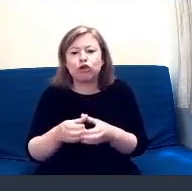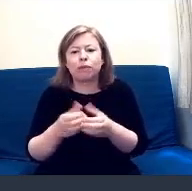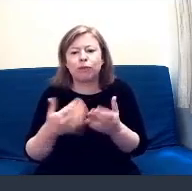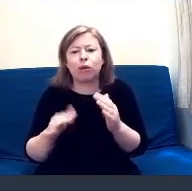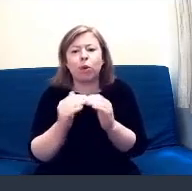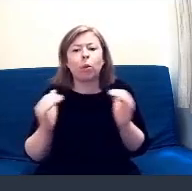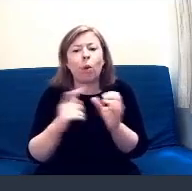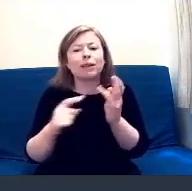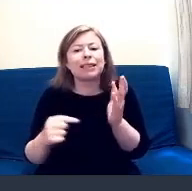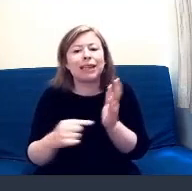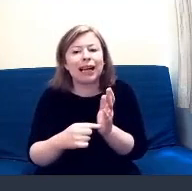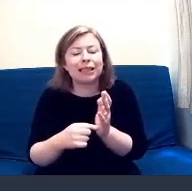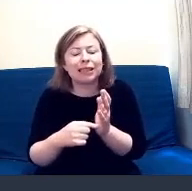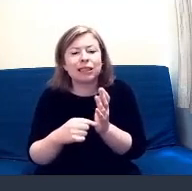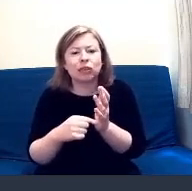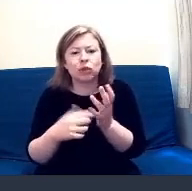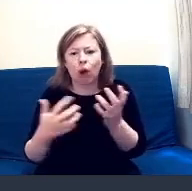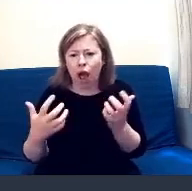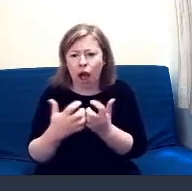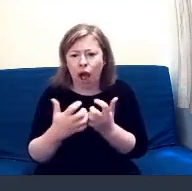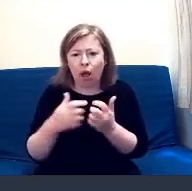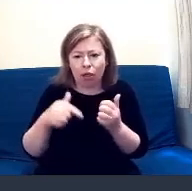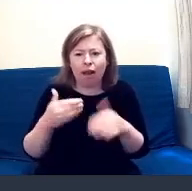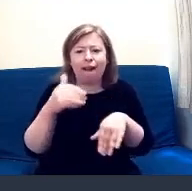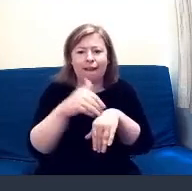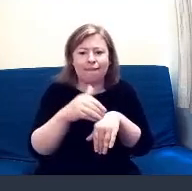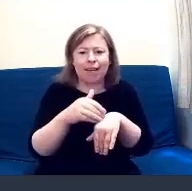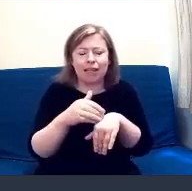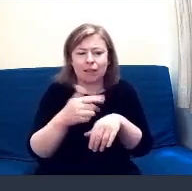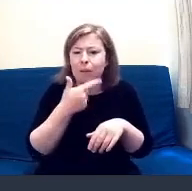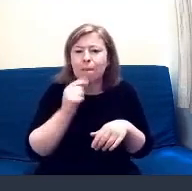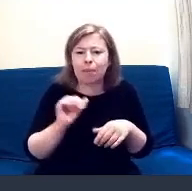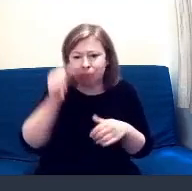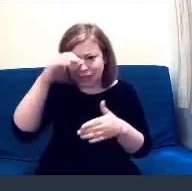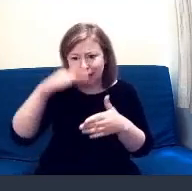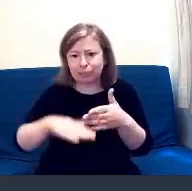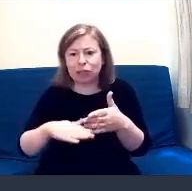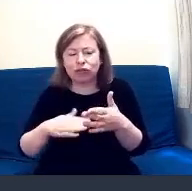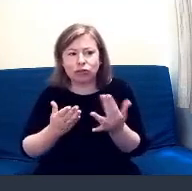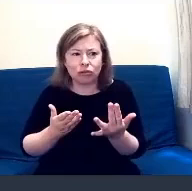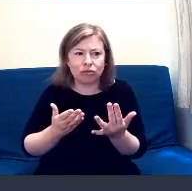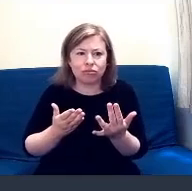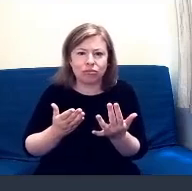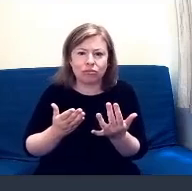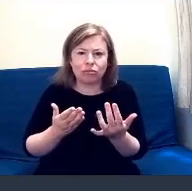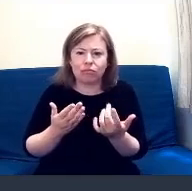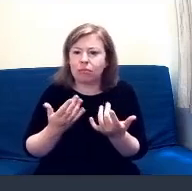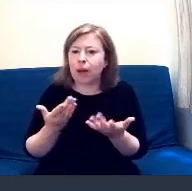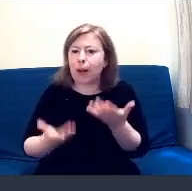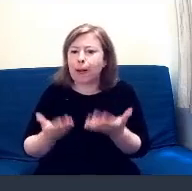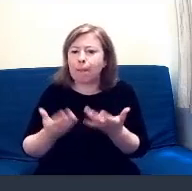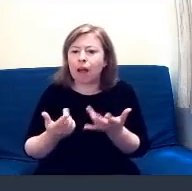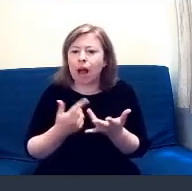see the experiences that these people went through and compared to people, to people that were